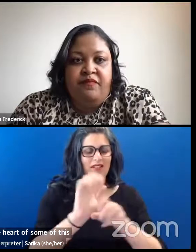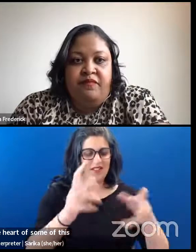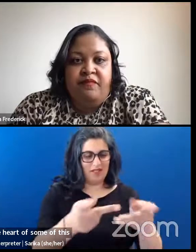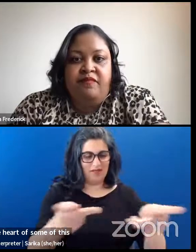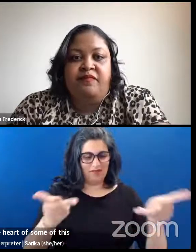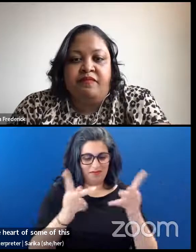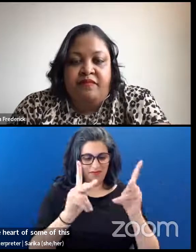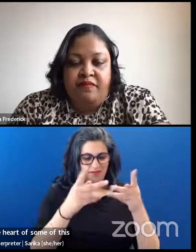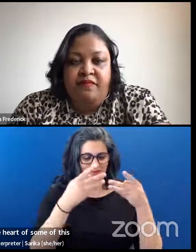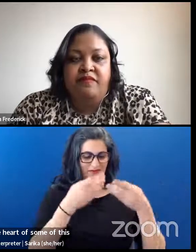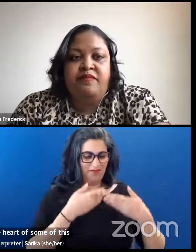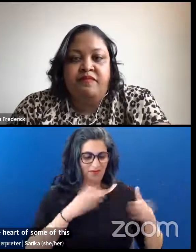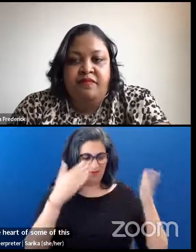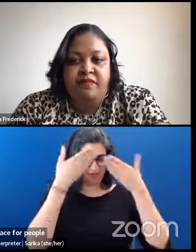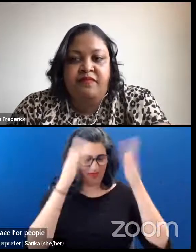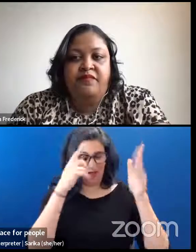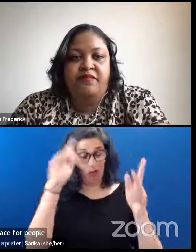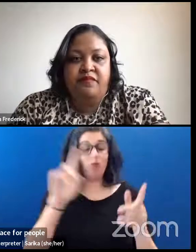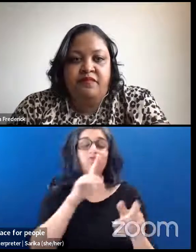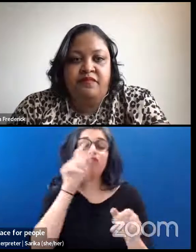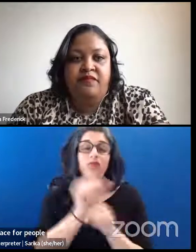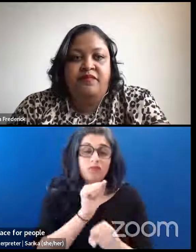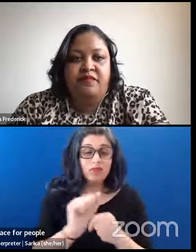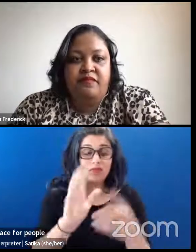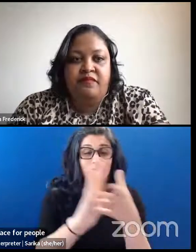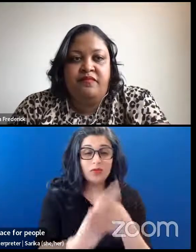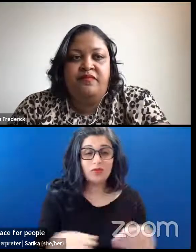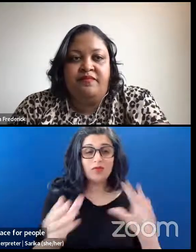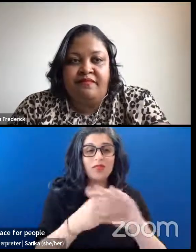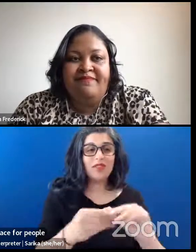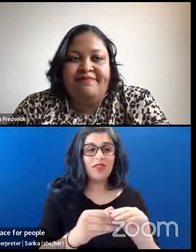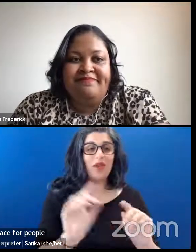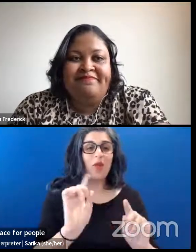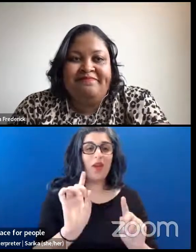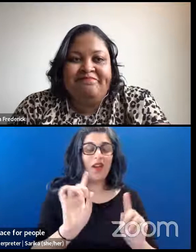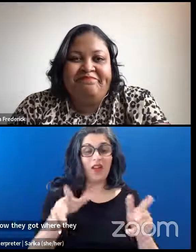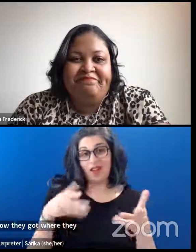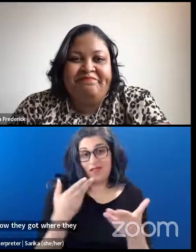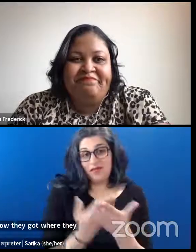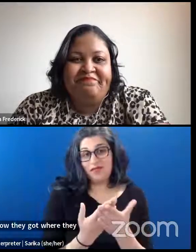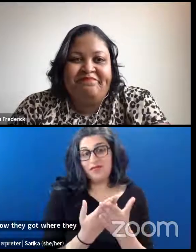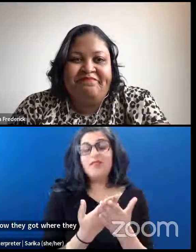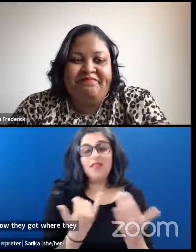authentic stories and how they got where they are, where they are now is the second piece. So